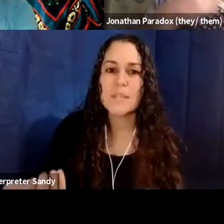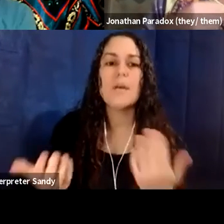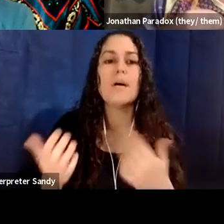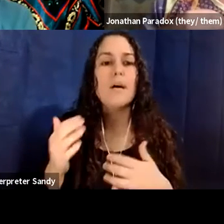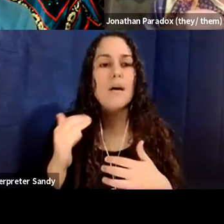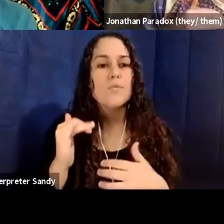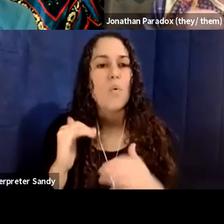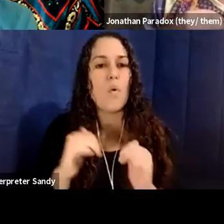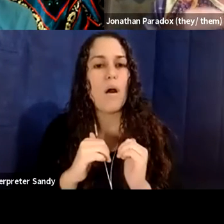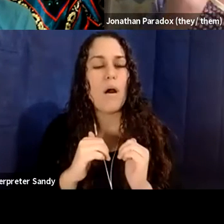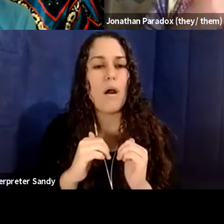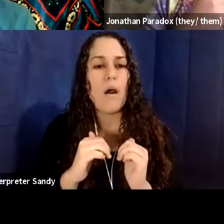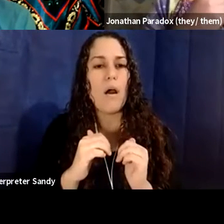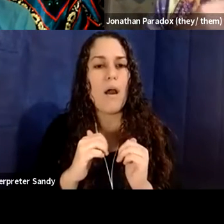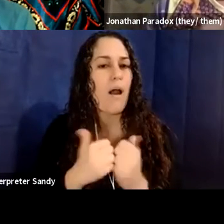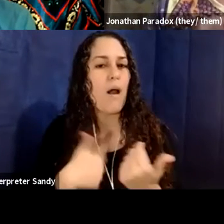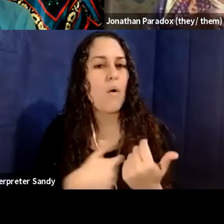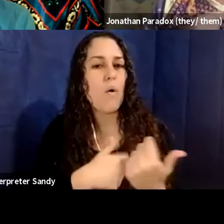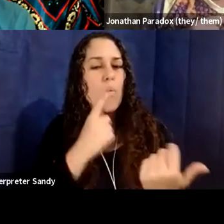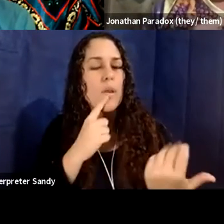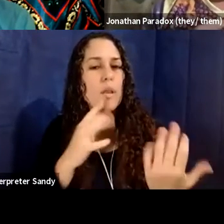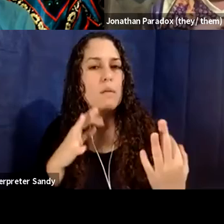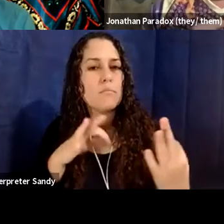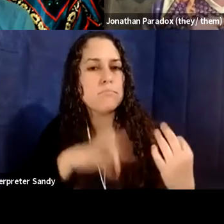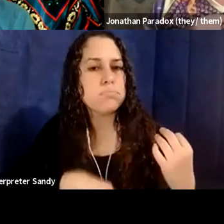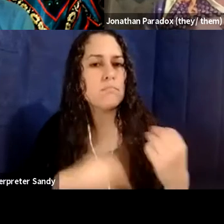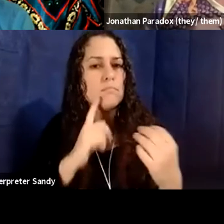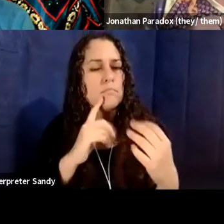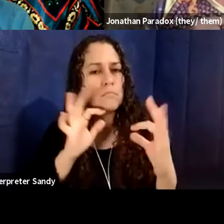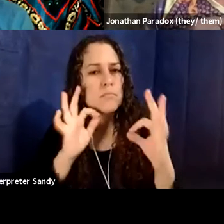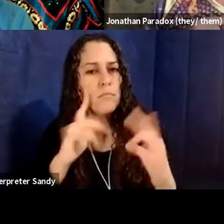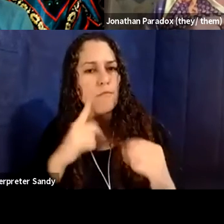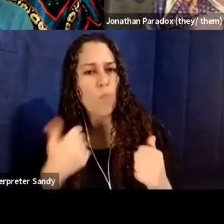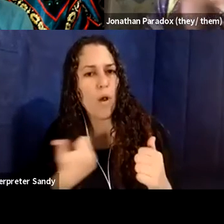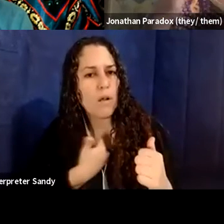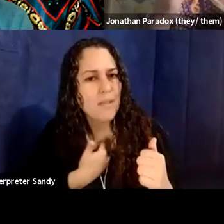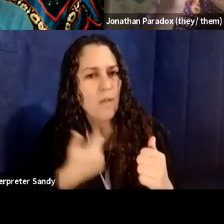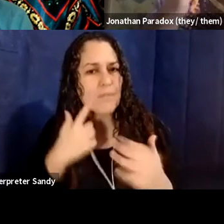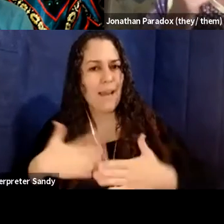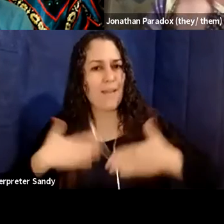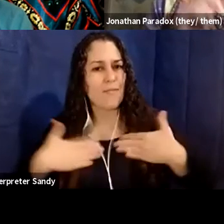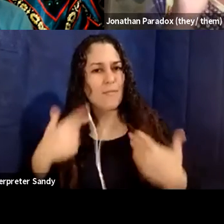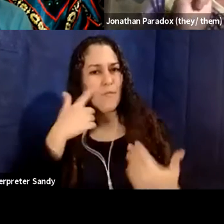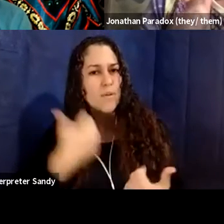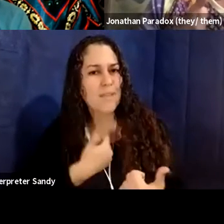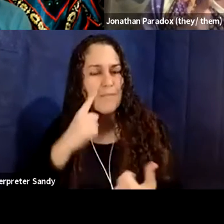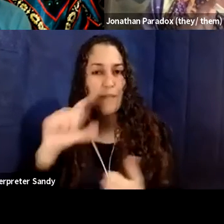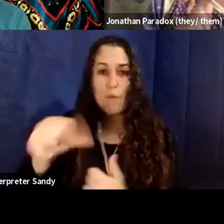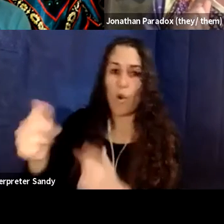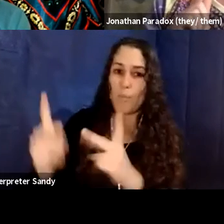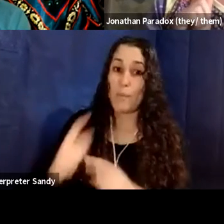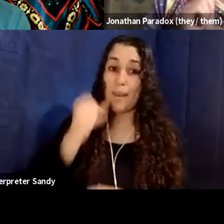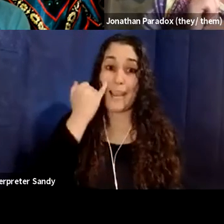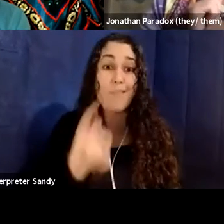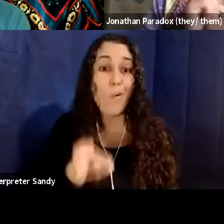how are, how are we, um, finding prosperity for ourselves and each other? And, um, if, if there seems to be one answer to that